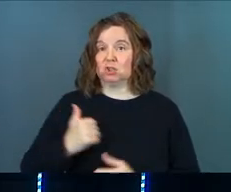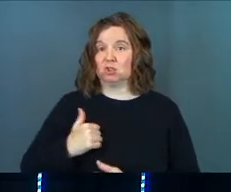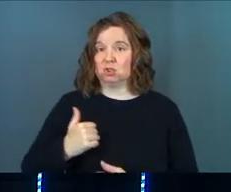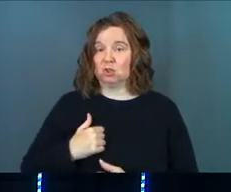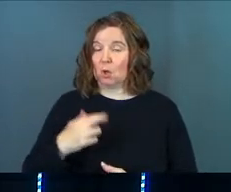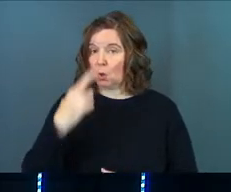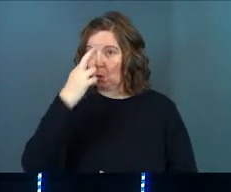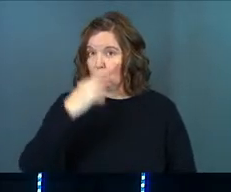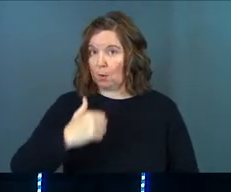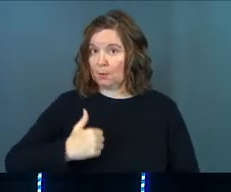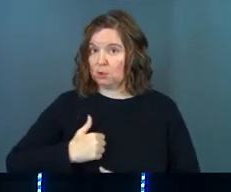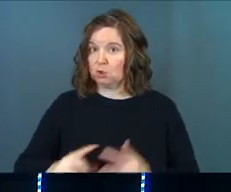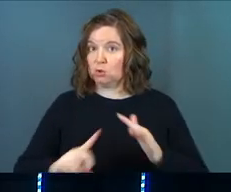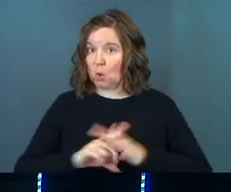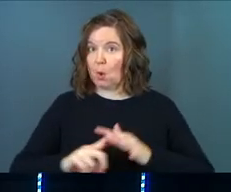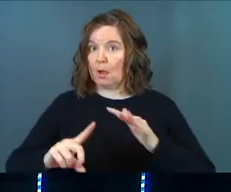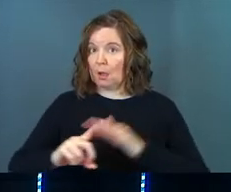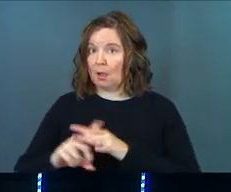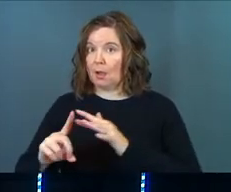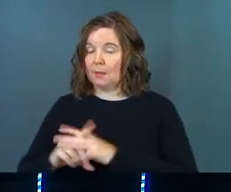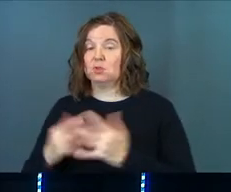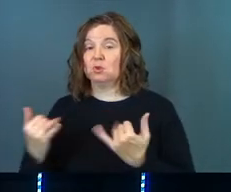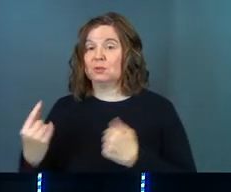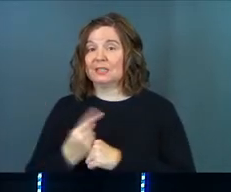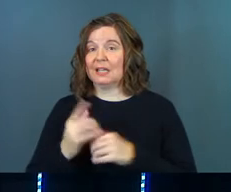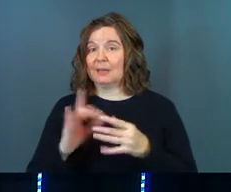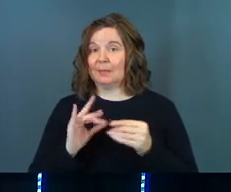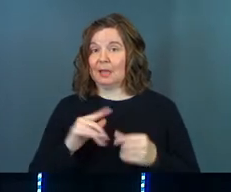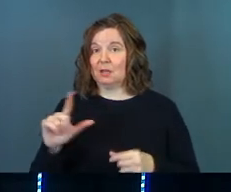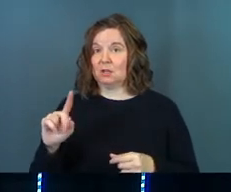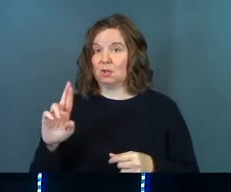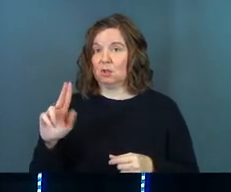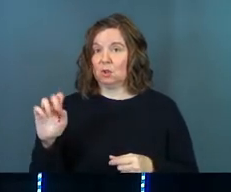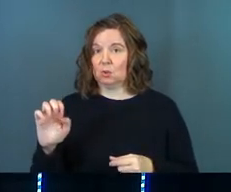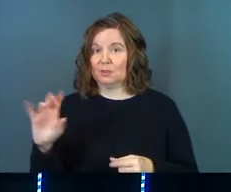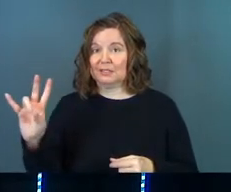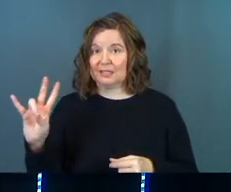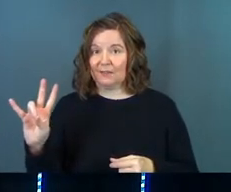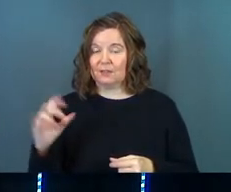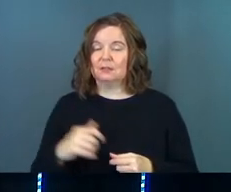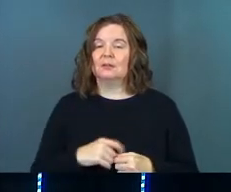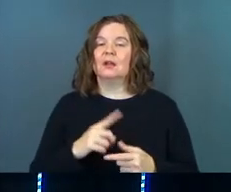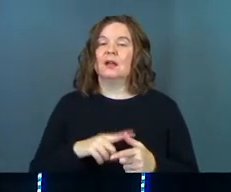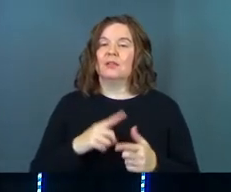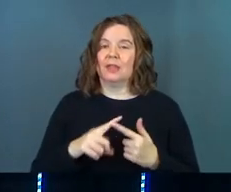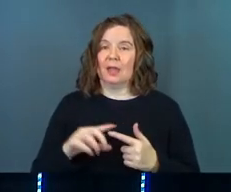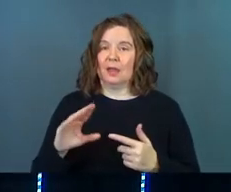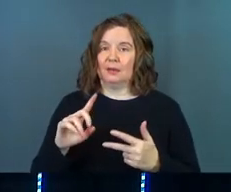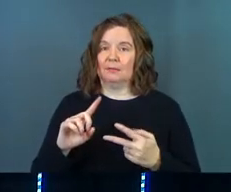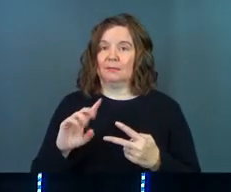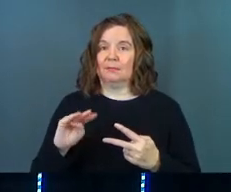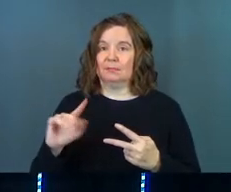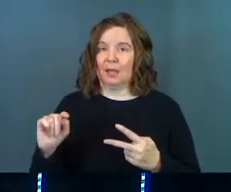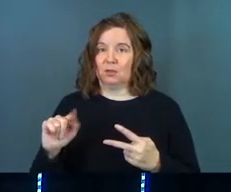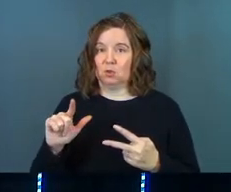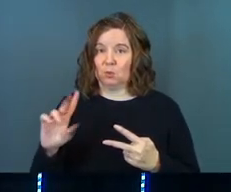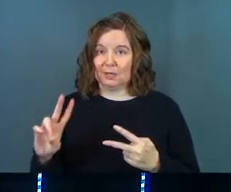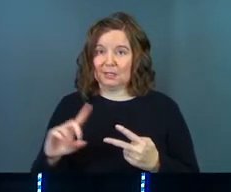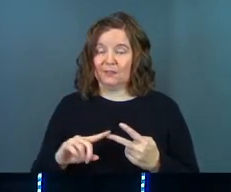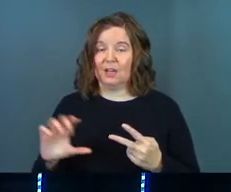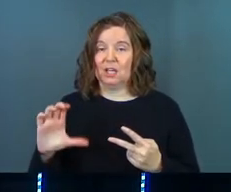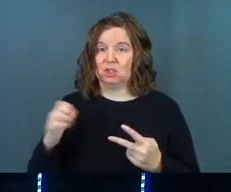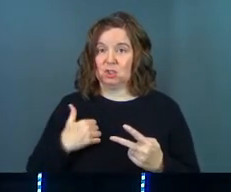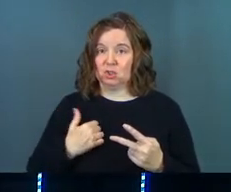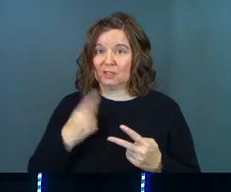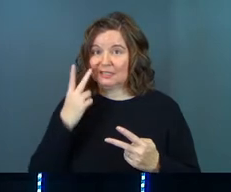Centurions, Roman soldiers, show up. So today's passage in Luke 7, of course, and then in Matthew 27, a